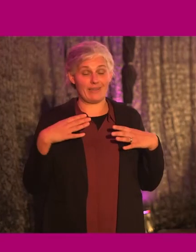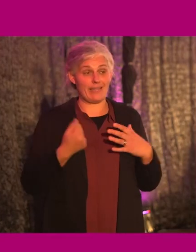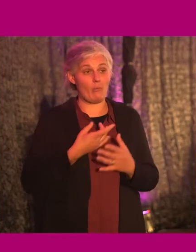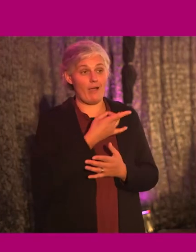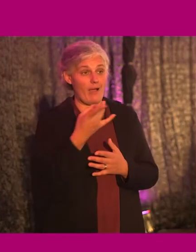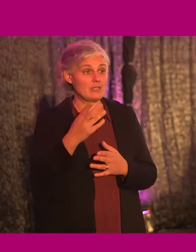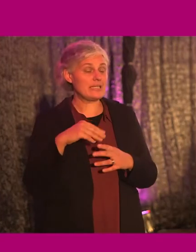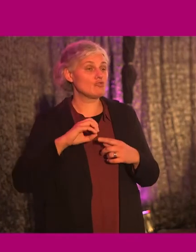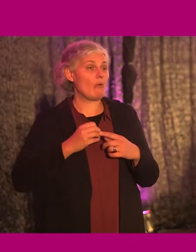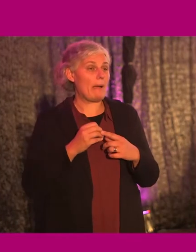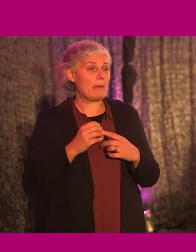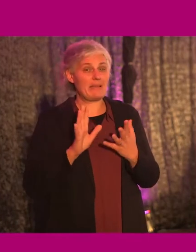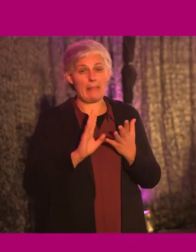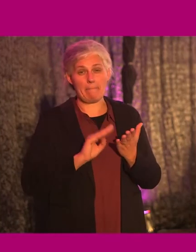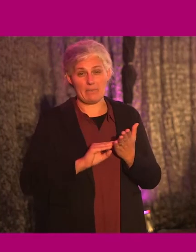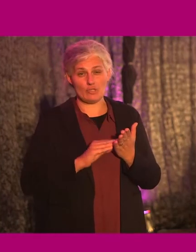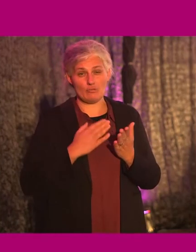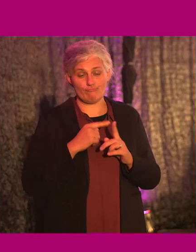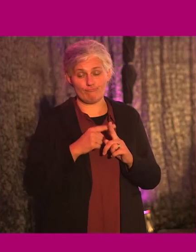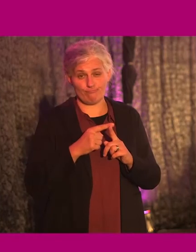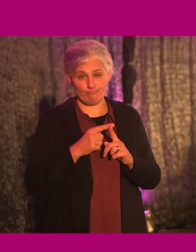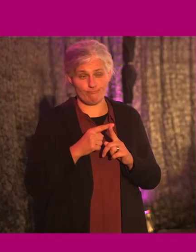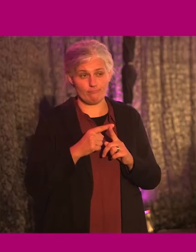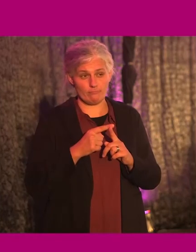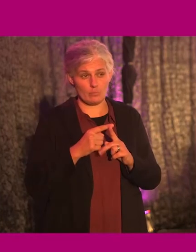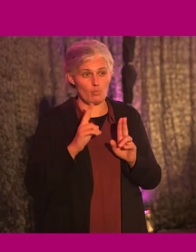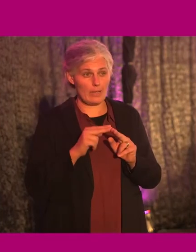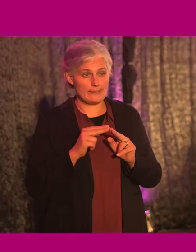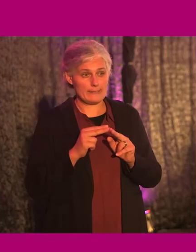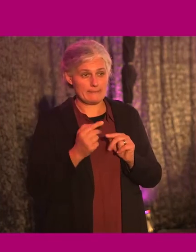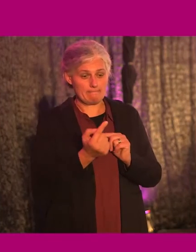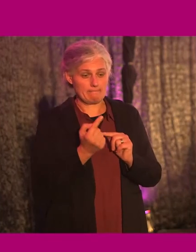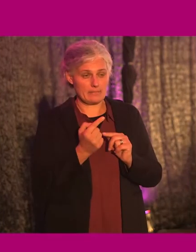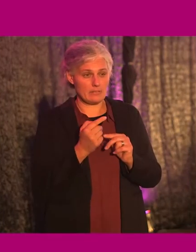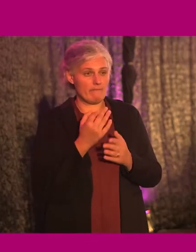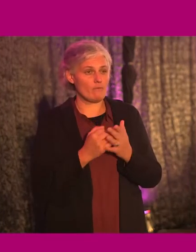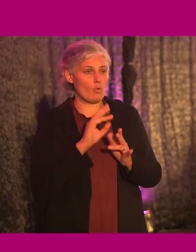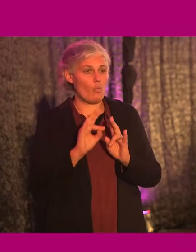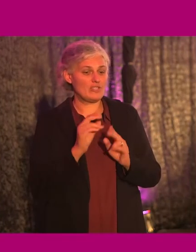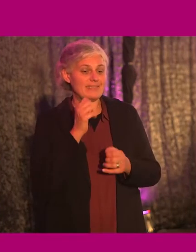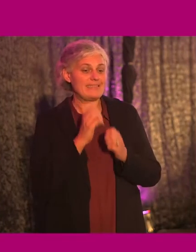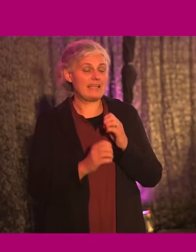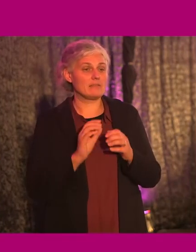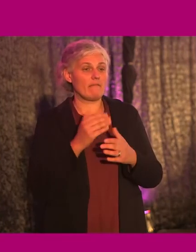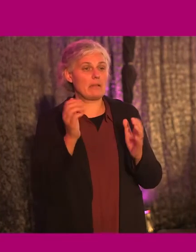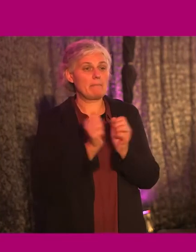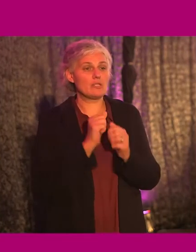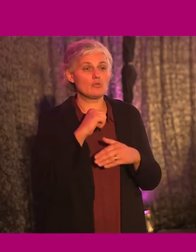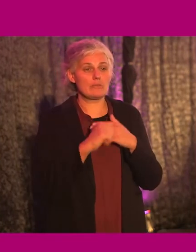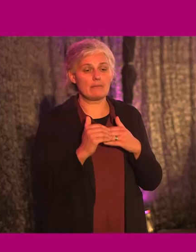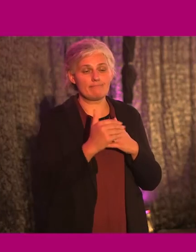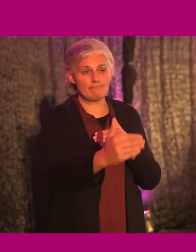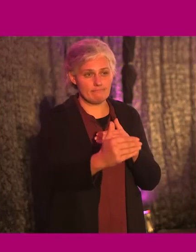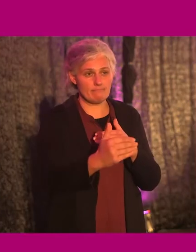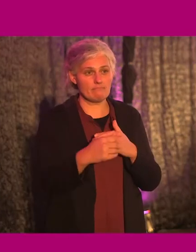ask if we could try and make it a 10 minute break so that we could, uh, in squeezing a couple of questions at the end of the next session as well. Uh, so